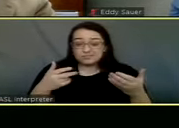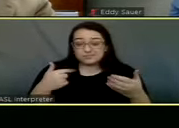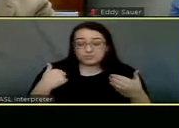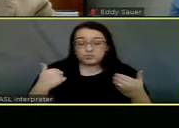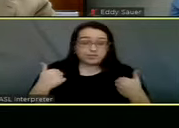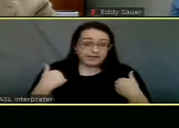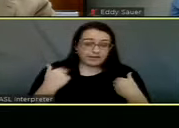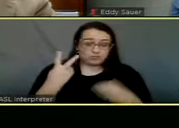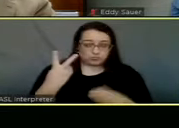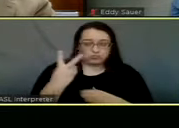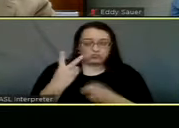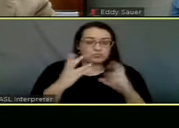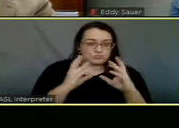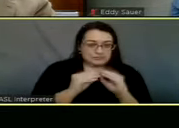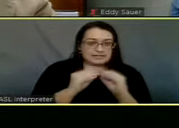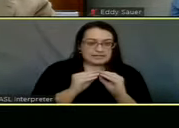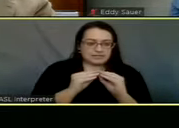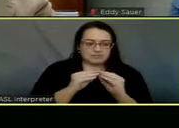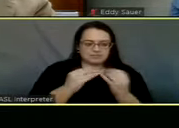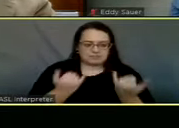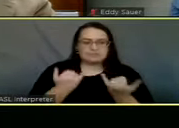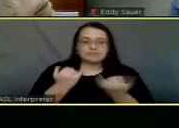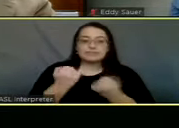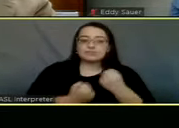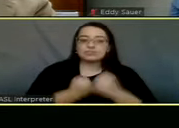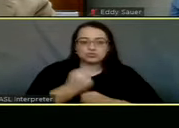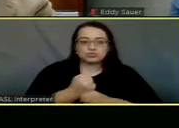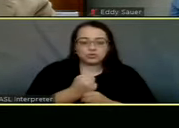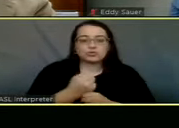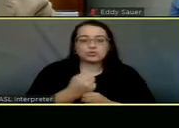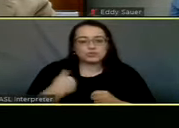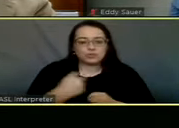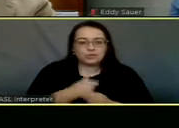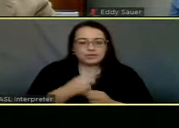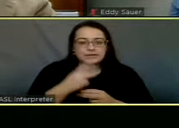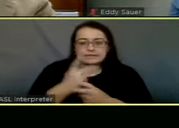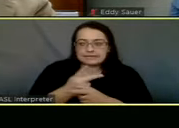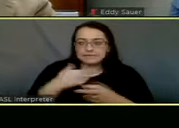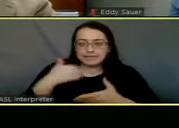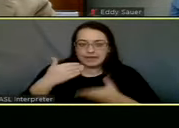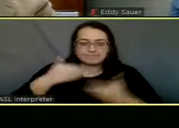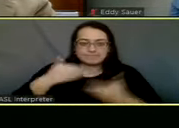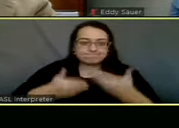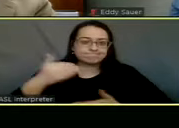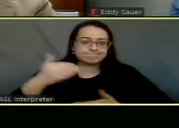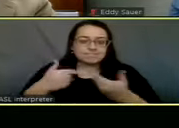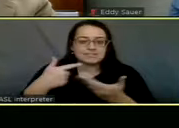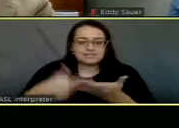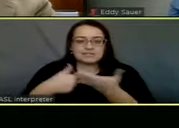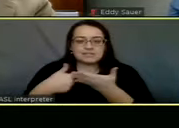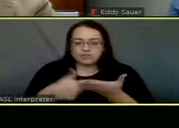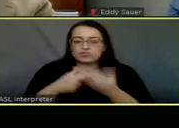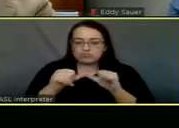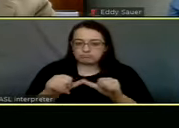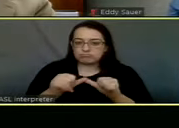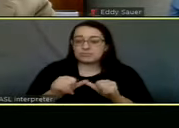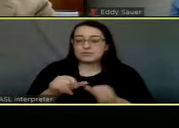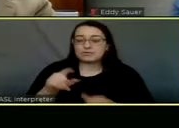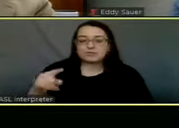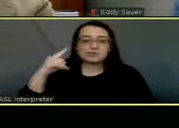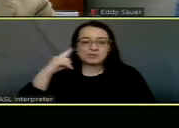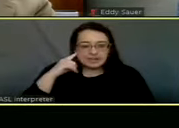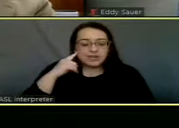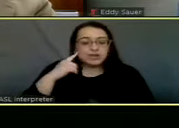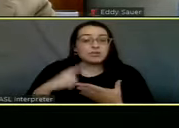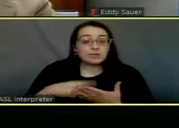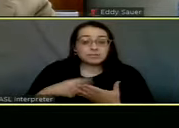them, we had both of them within this, this year so that we could really keep the momentum and keep the discussion knowing that once you hear something,